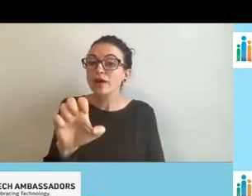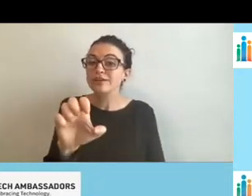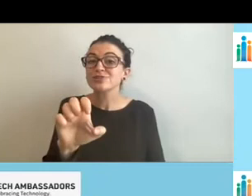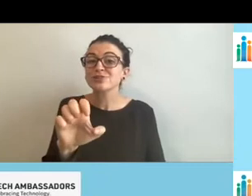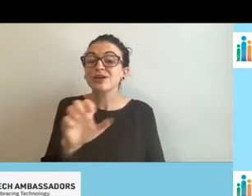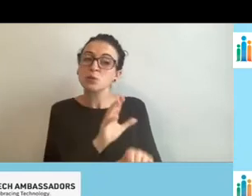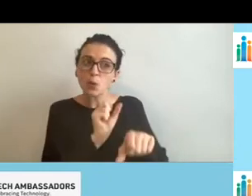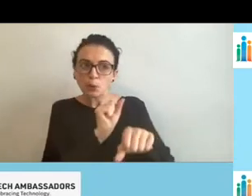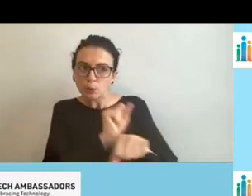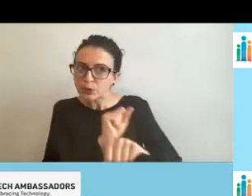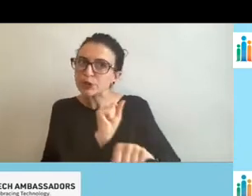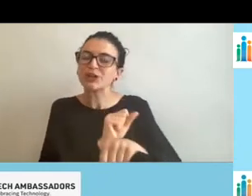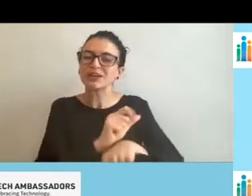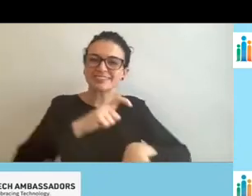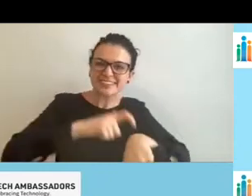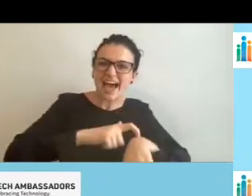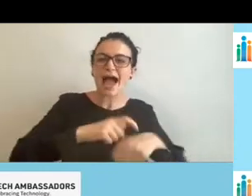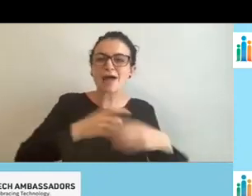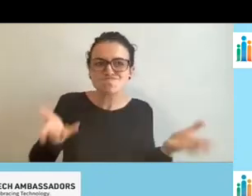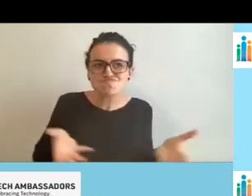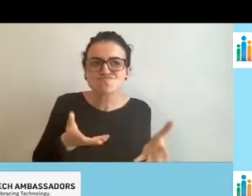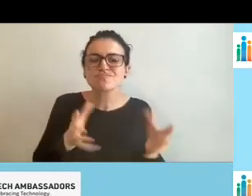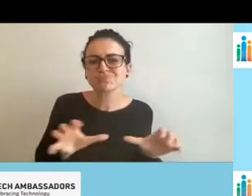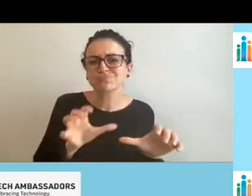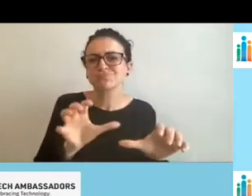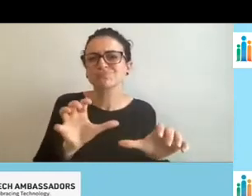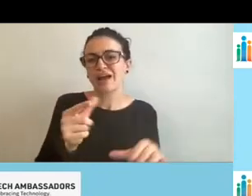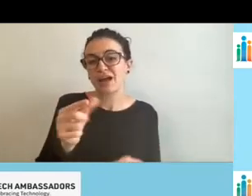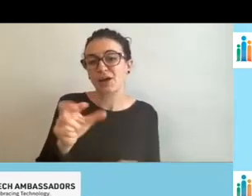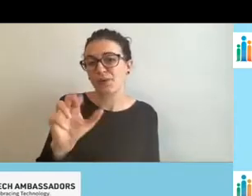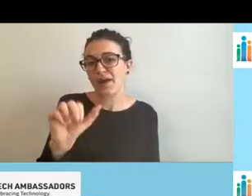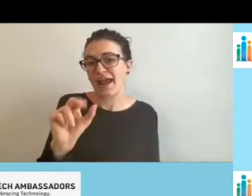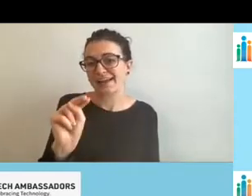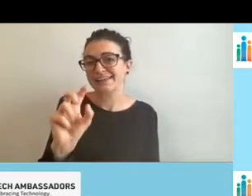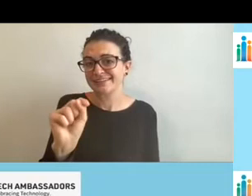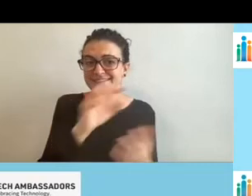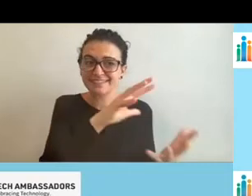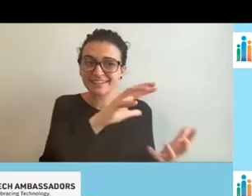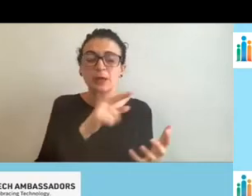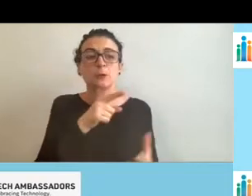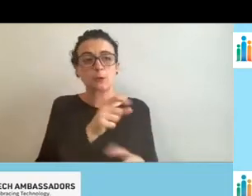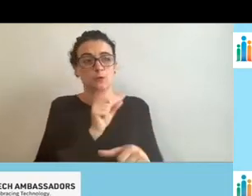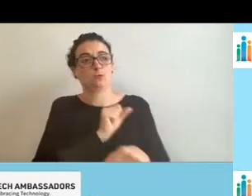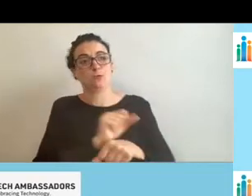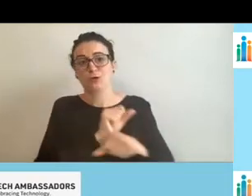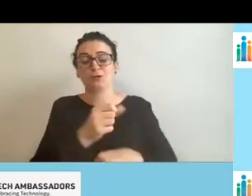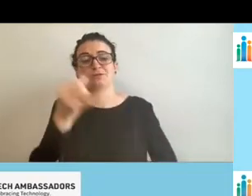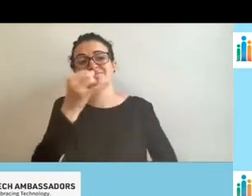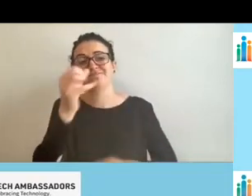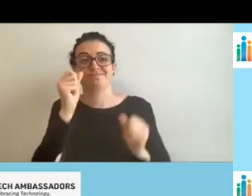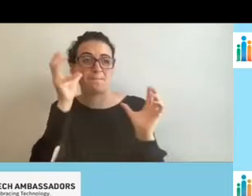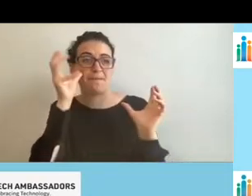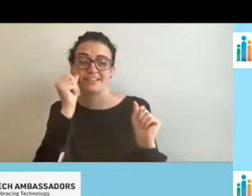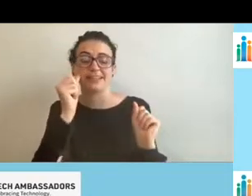time that you put into this grant, uh, did not go unnoticed. Um, you, you went over and beyond. Uh, so on the behalf